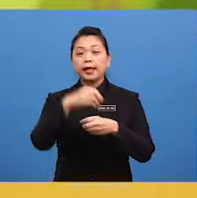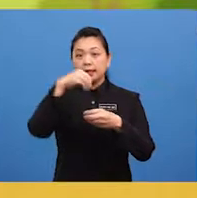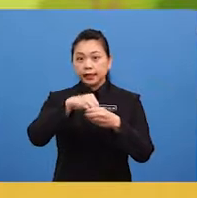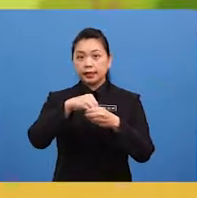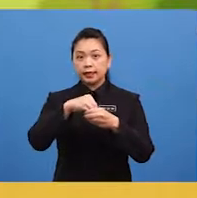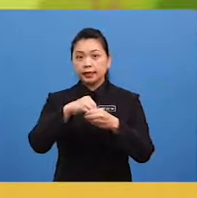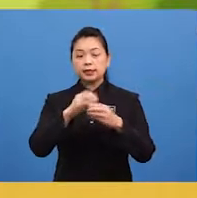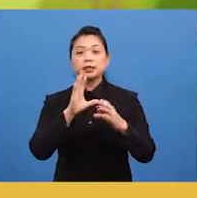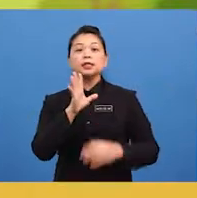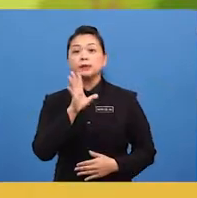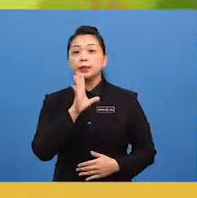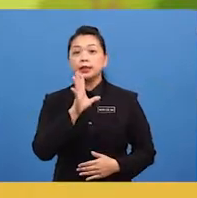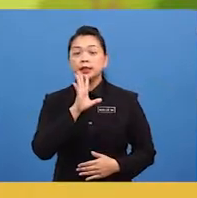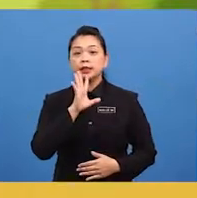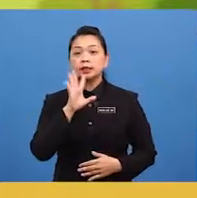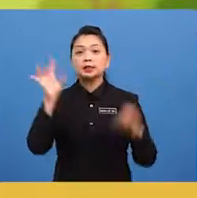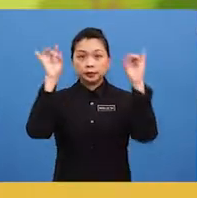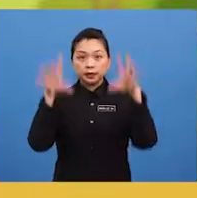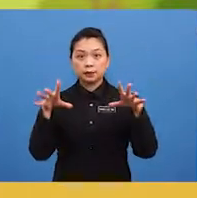skill assessment.